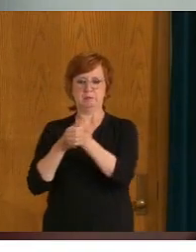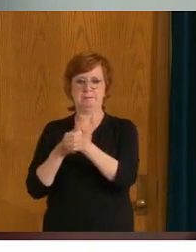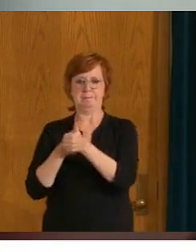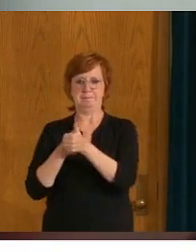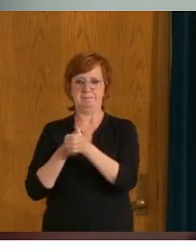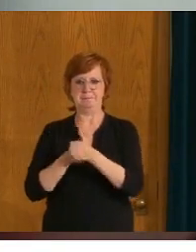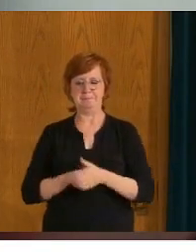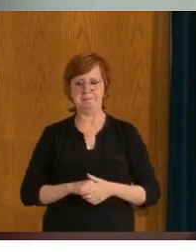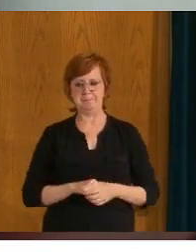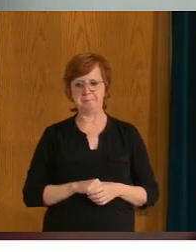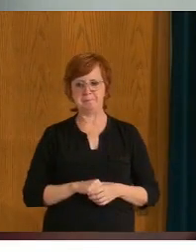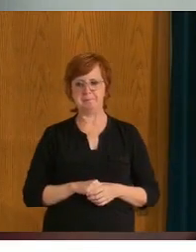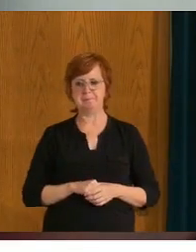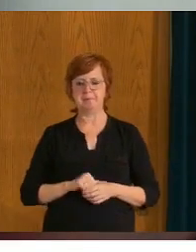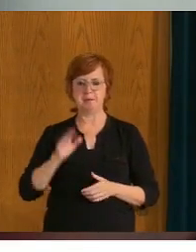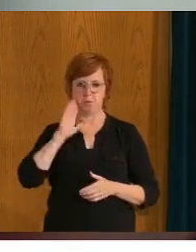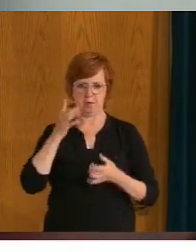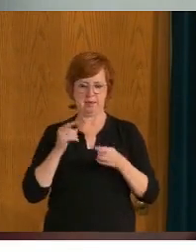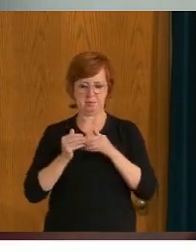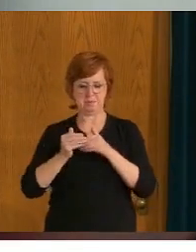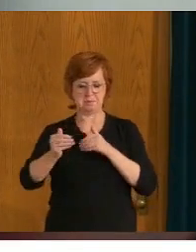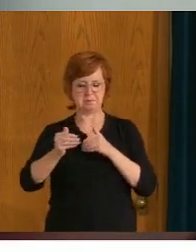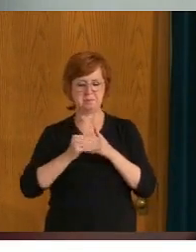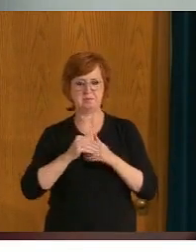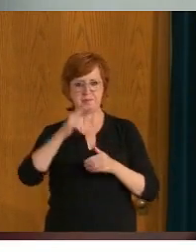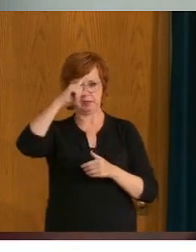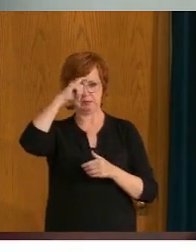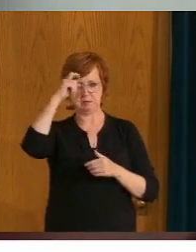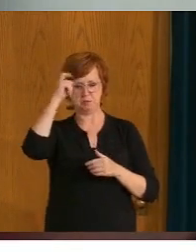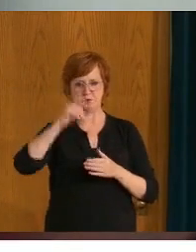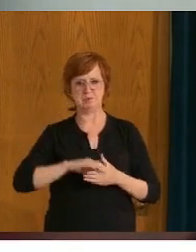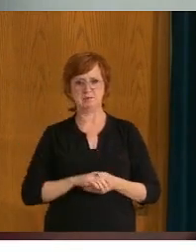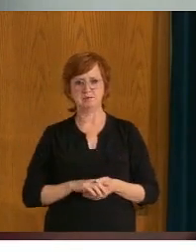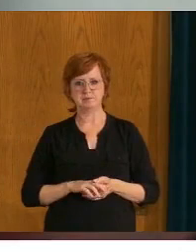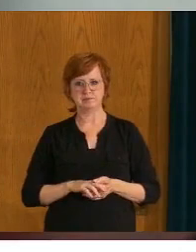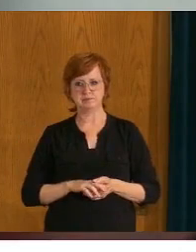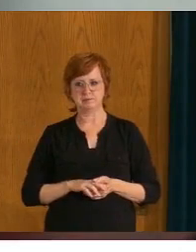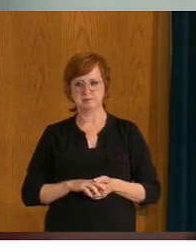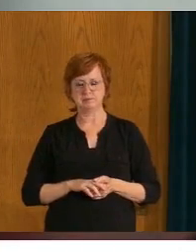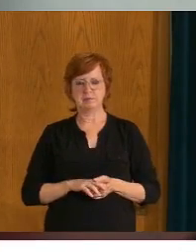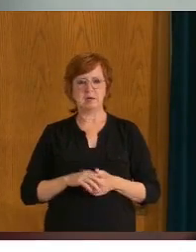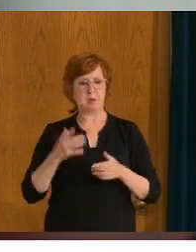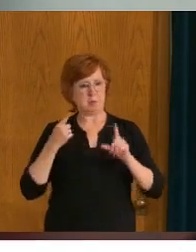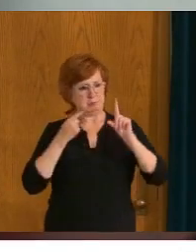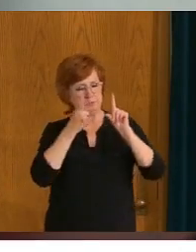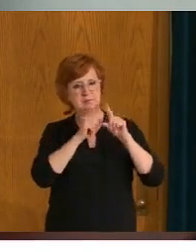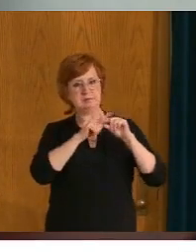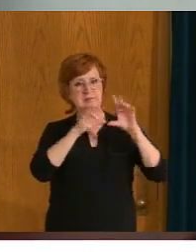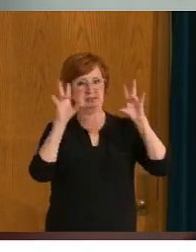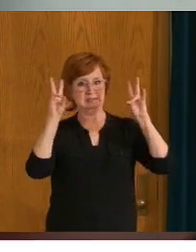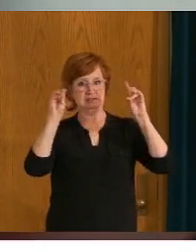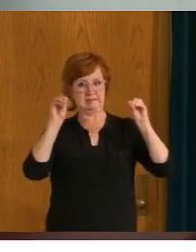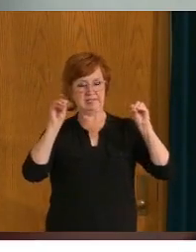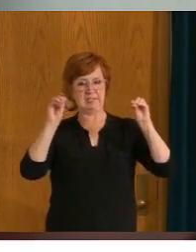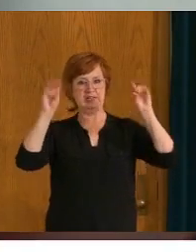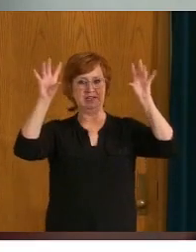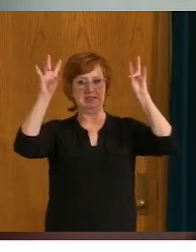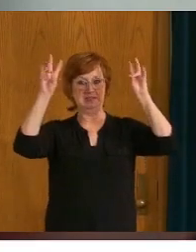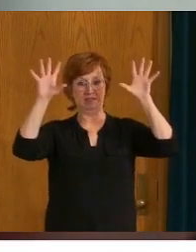well into the rest of the summer as we reach that 70, 70 mark and hopefully 75, 75, and then 80, 80.